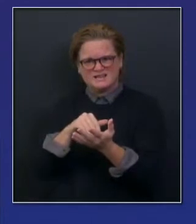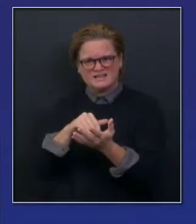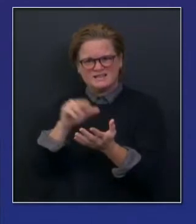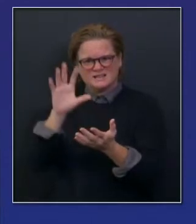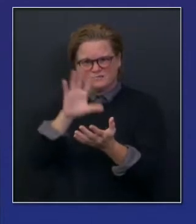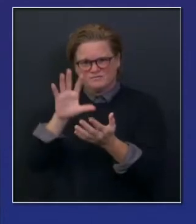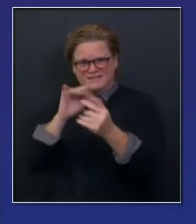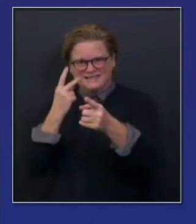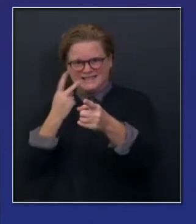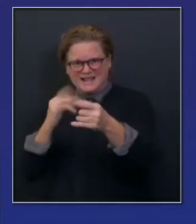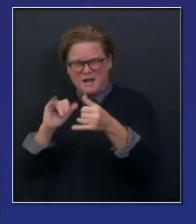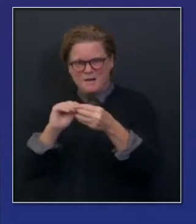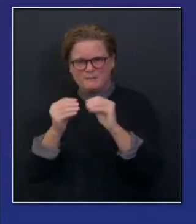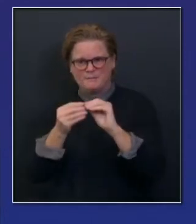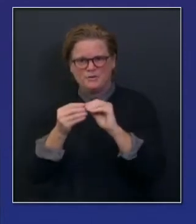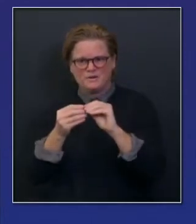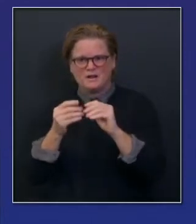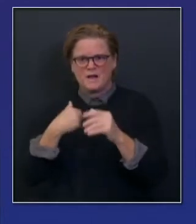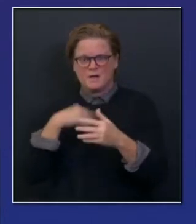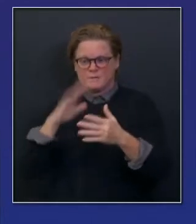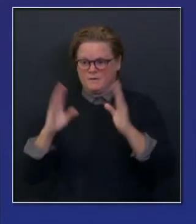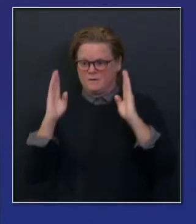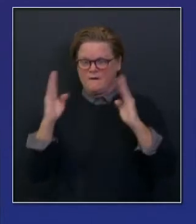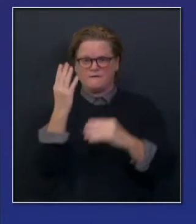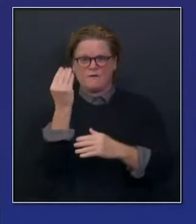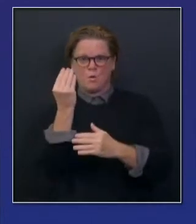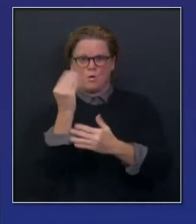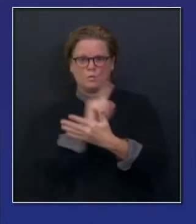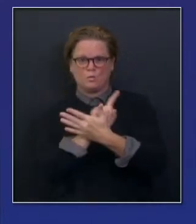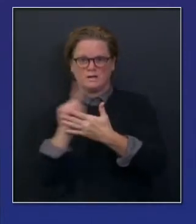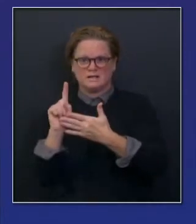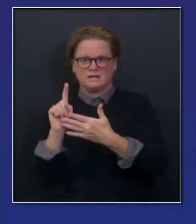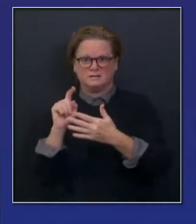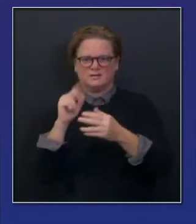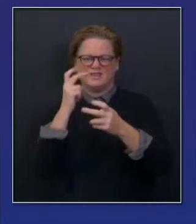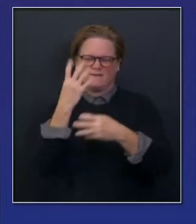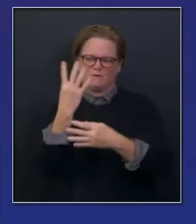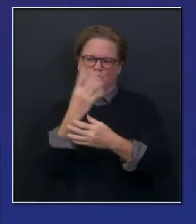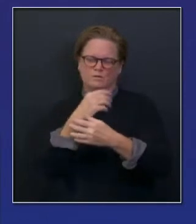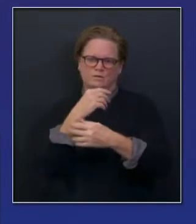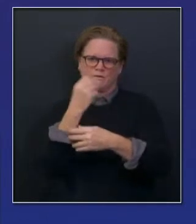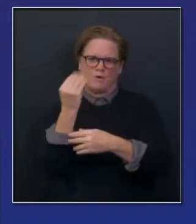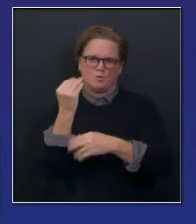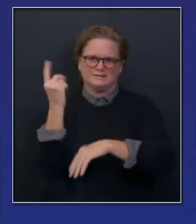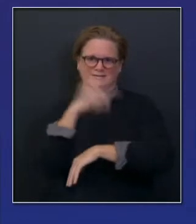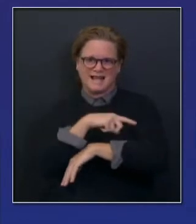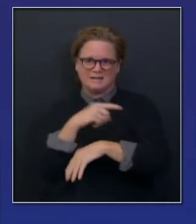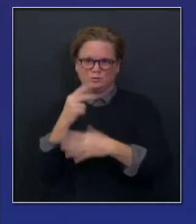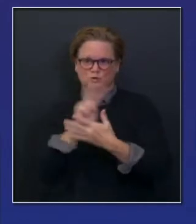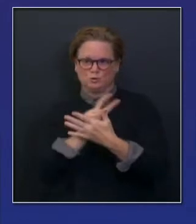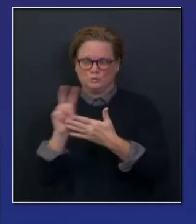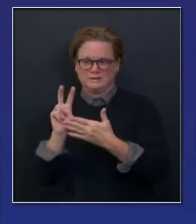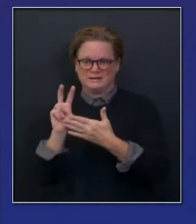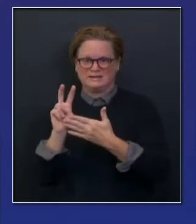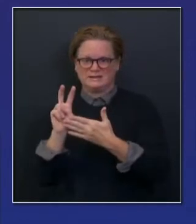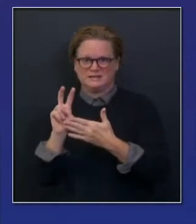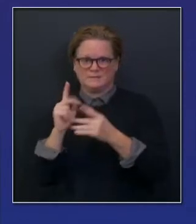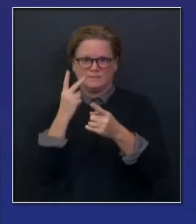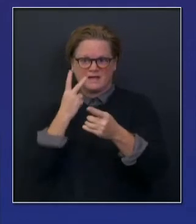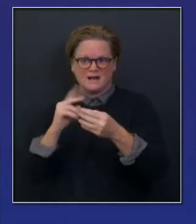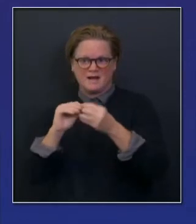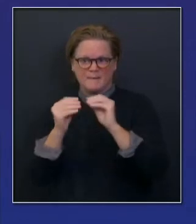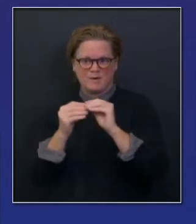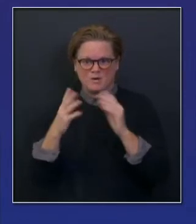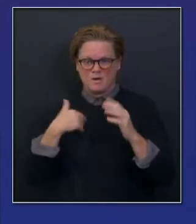14-day positivity, just pulling it back a little beyond that seven-day, the positivity rate in the state of California is now up